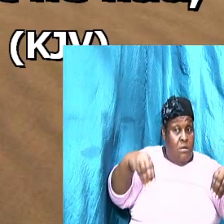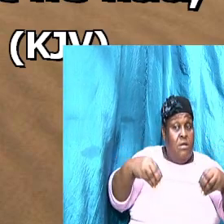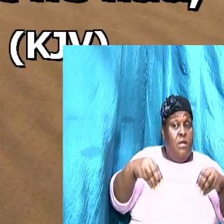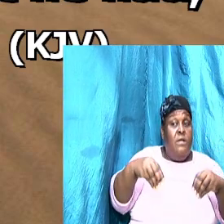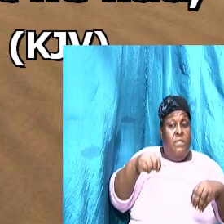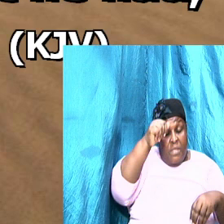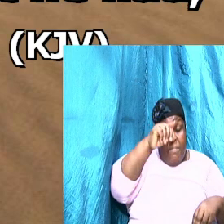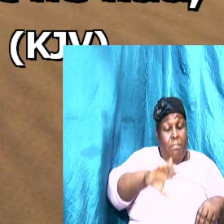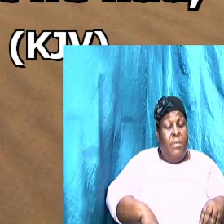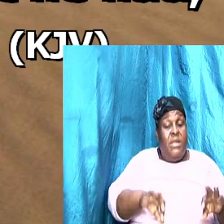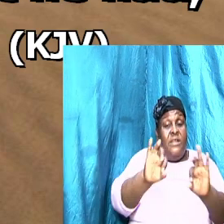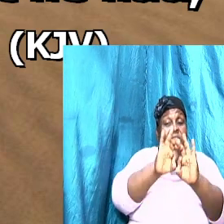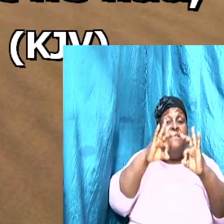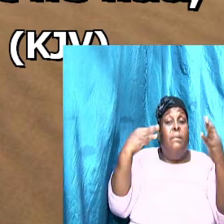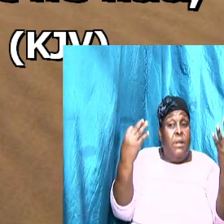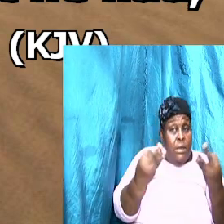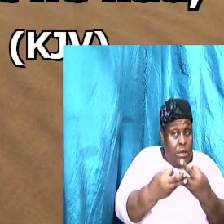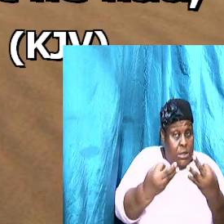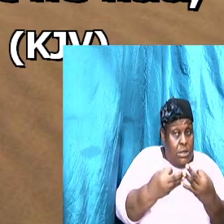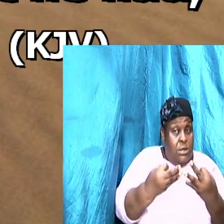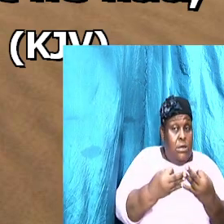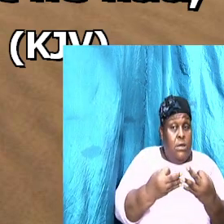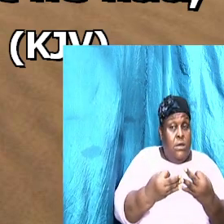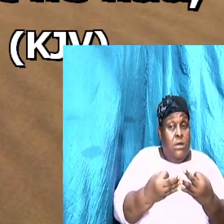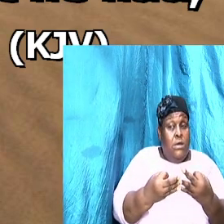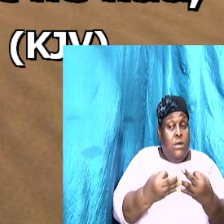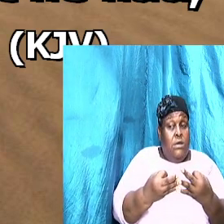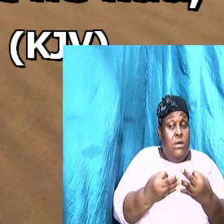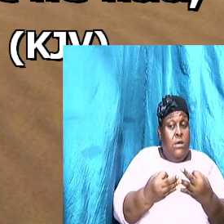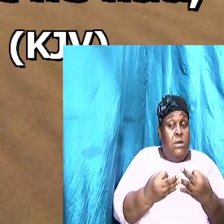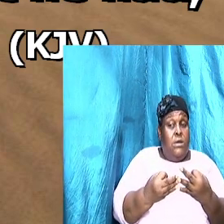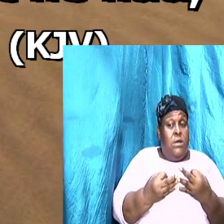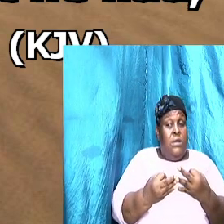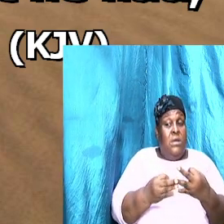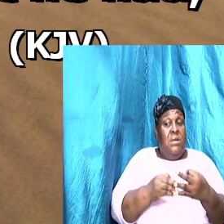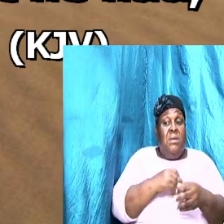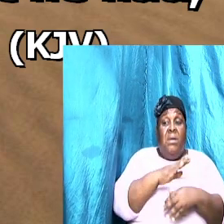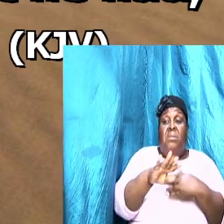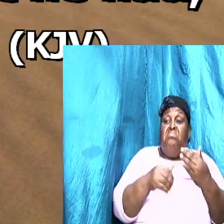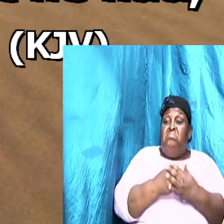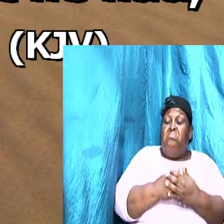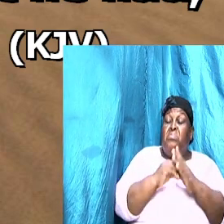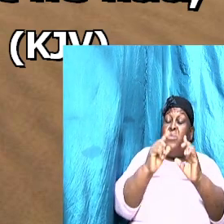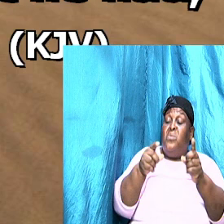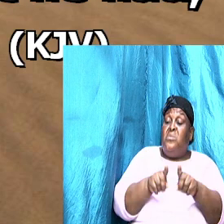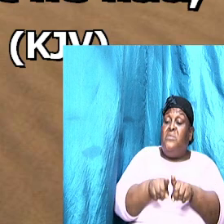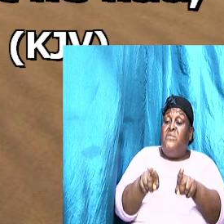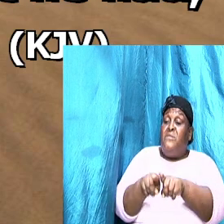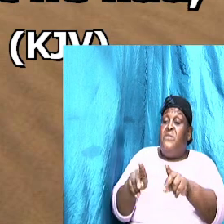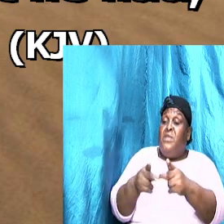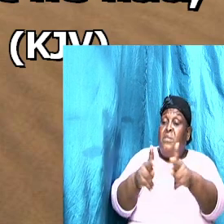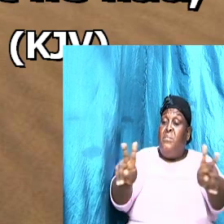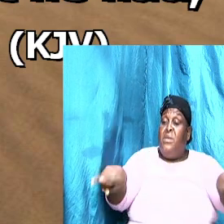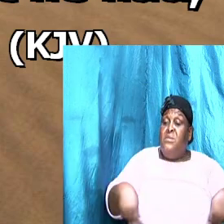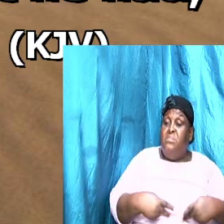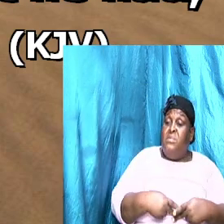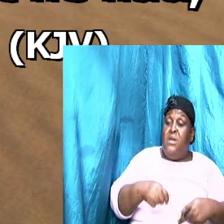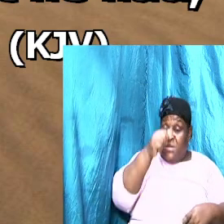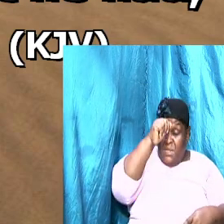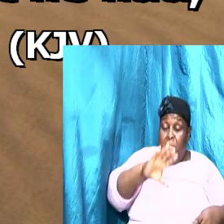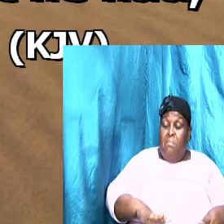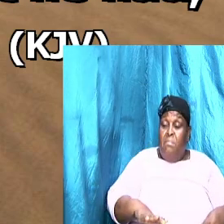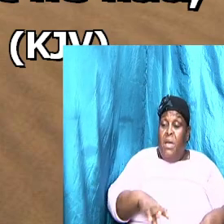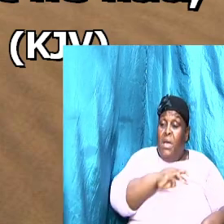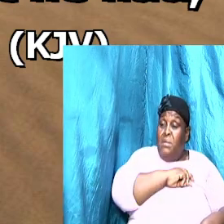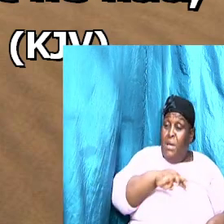His wife was going to be sold. His children, and so they could all go to different places because the man just want back his money.